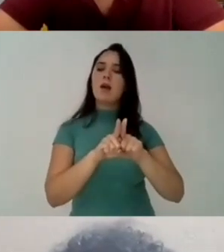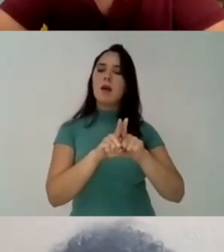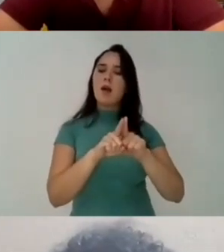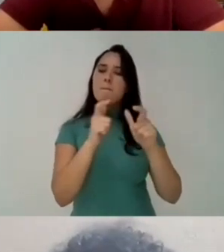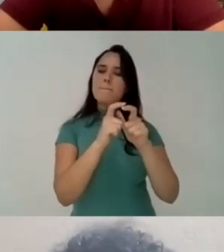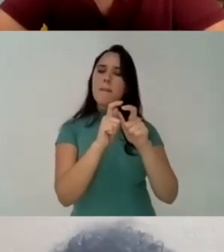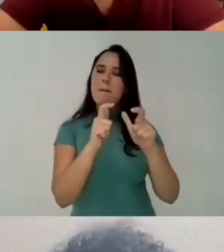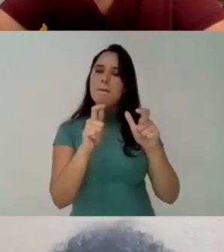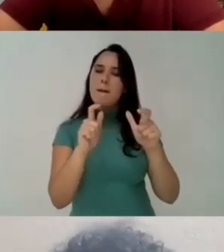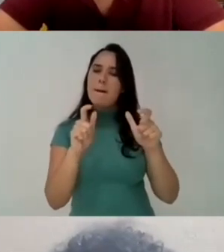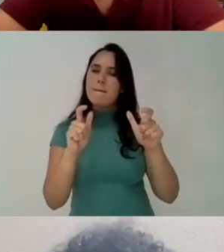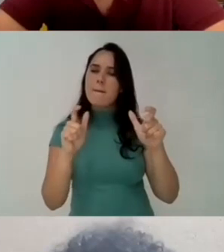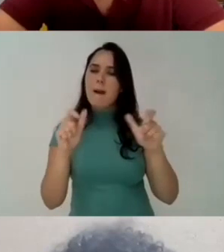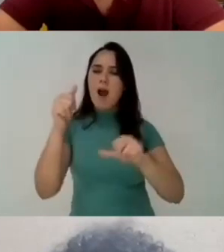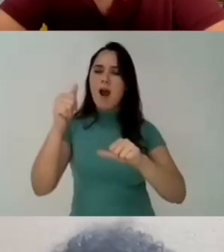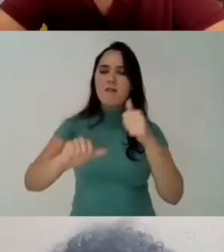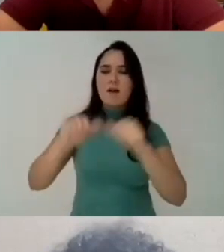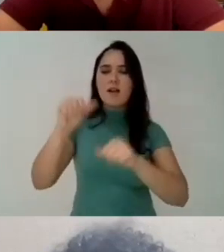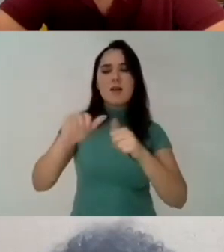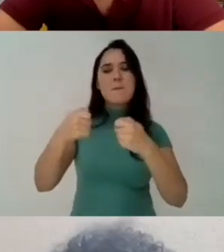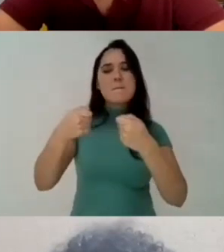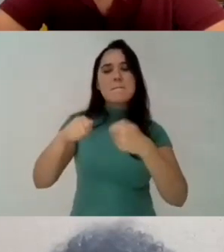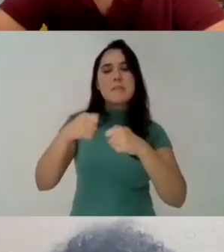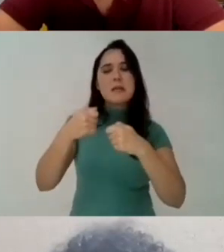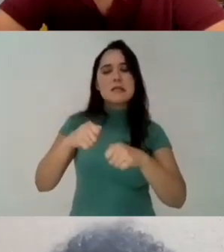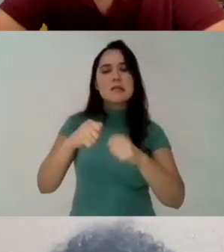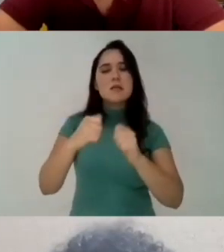university changes and the